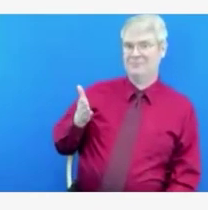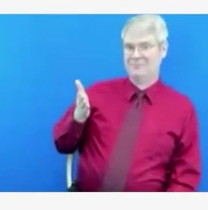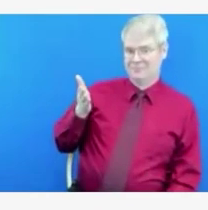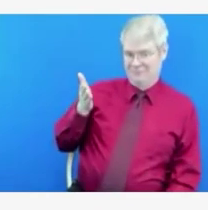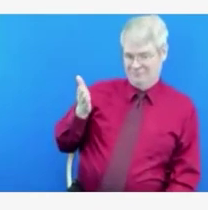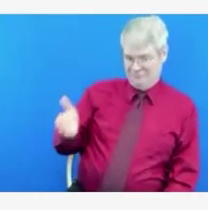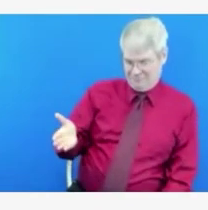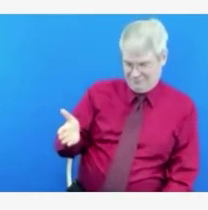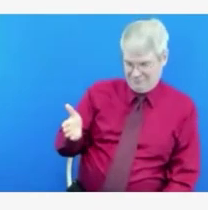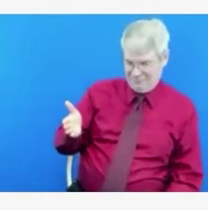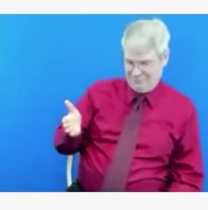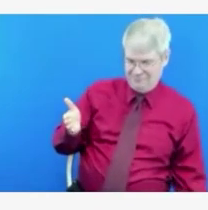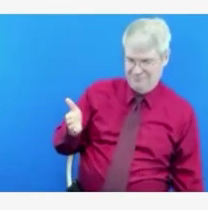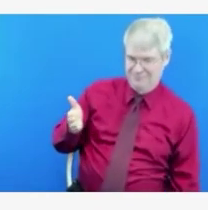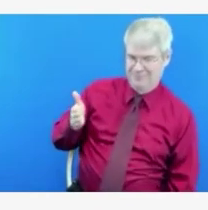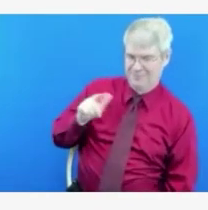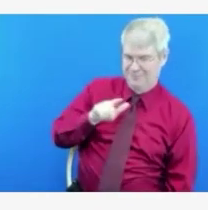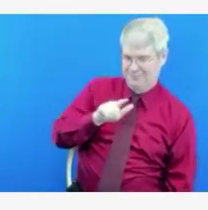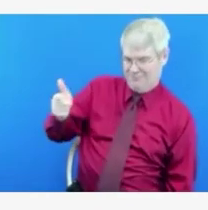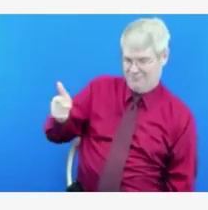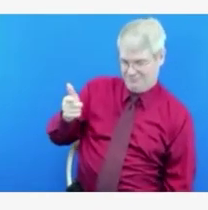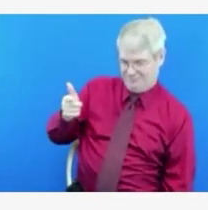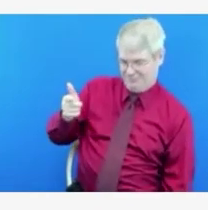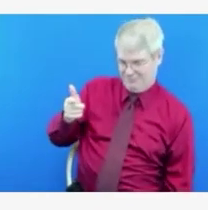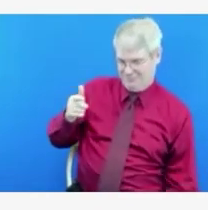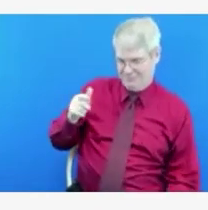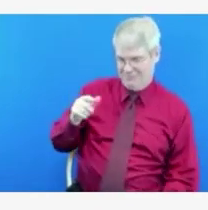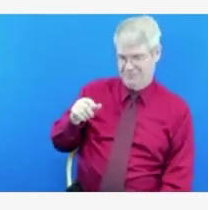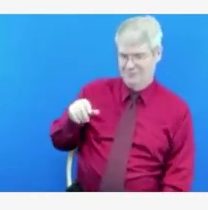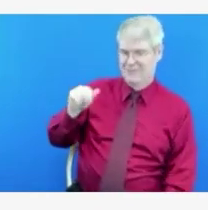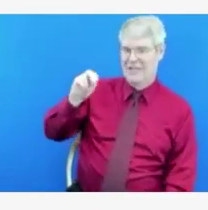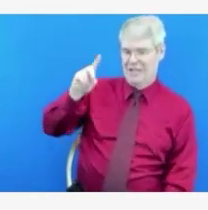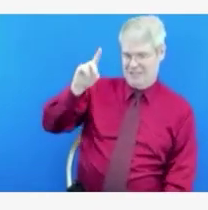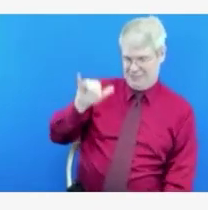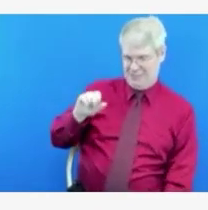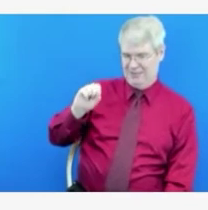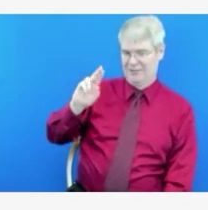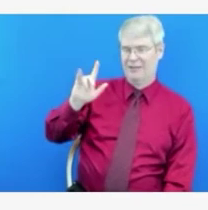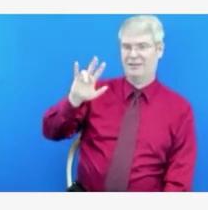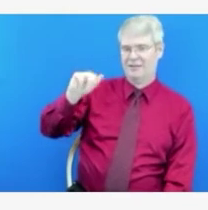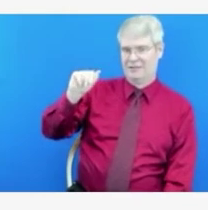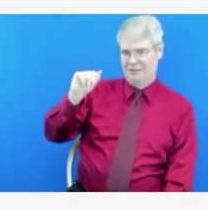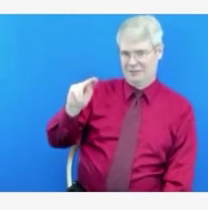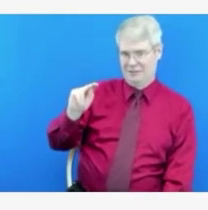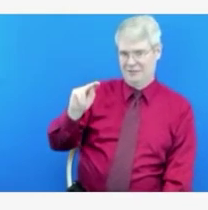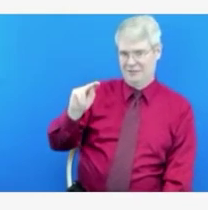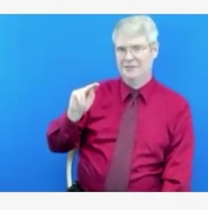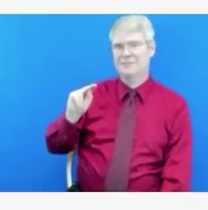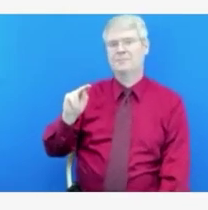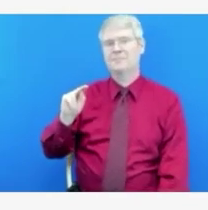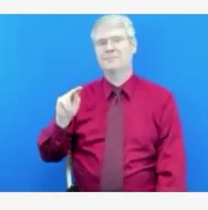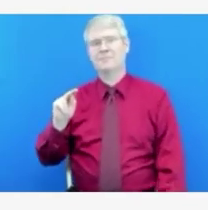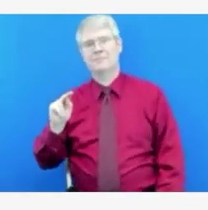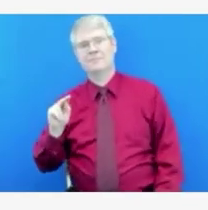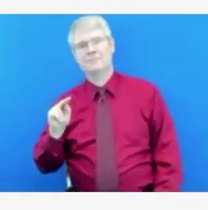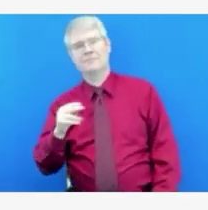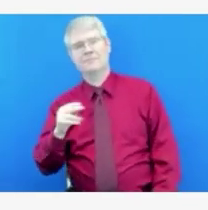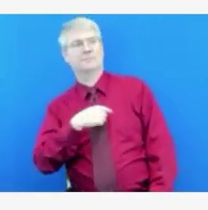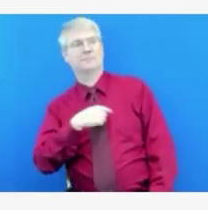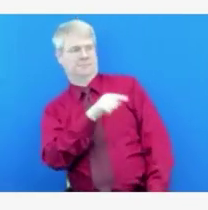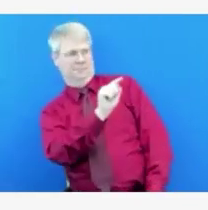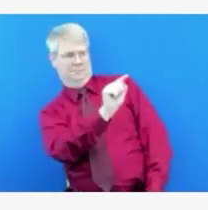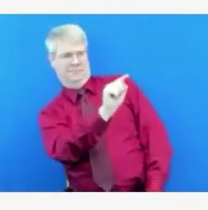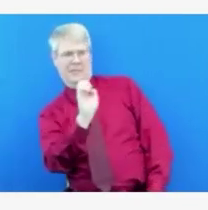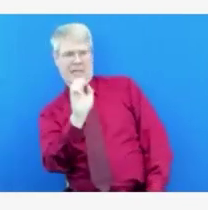Hi, folks. Thank you for taking the time to do this. Ms. Shaw-Tulloch, could you give us an update on the funding for